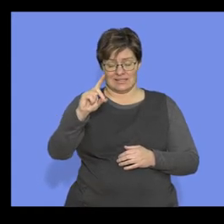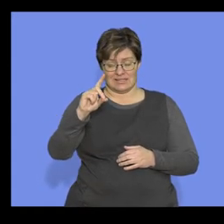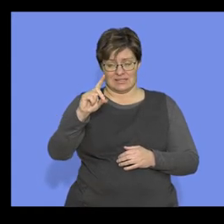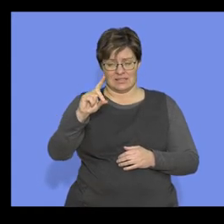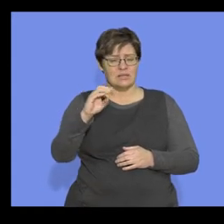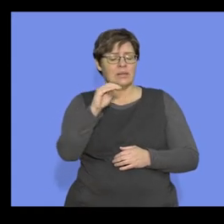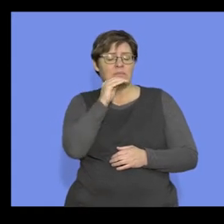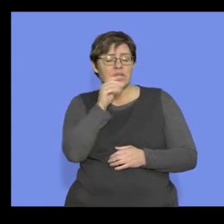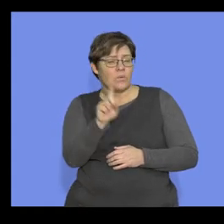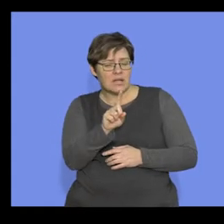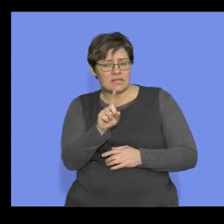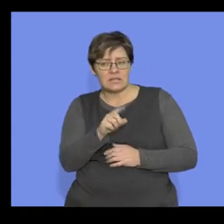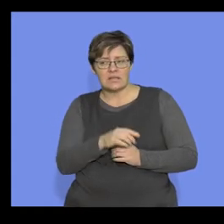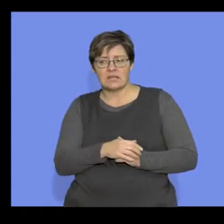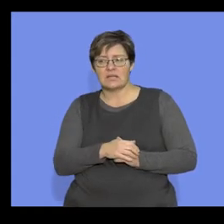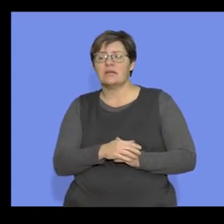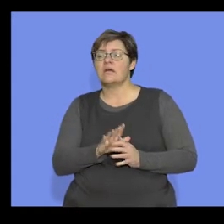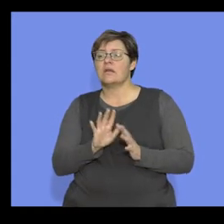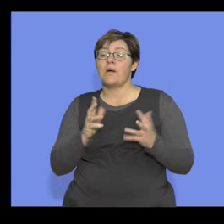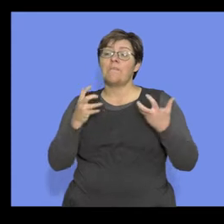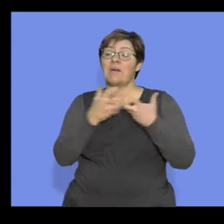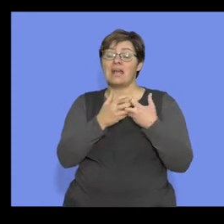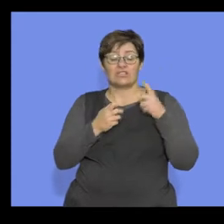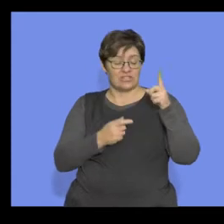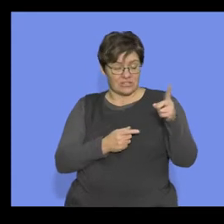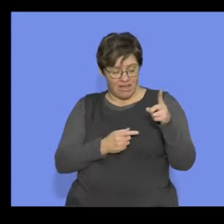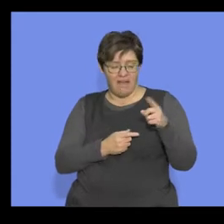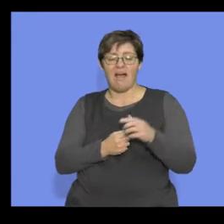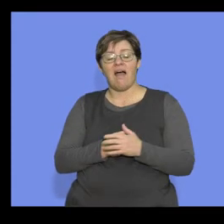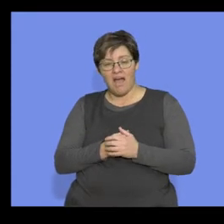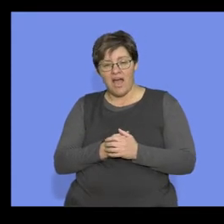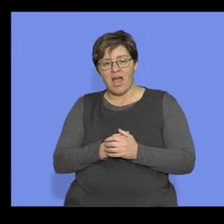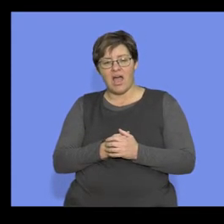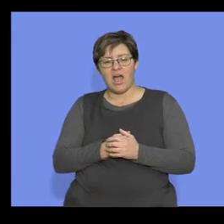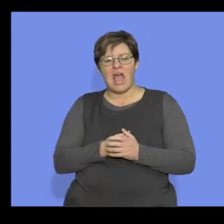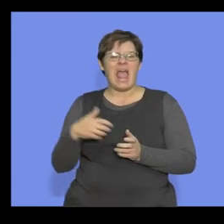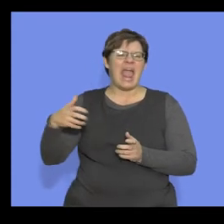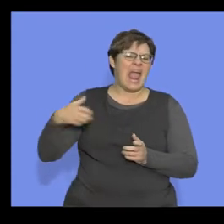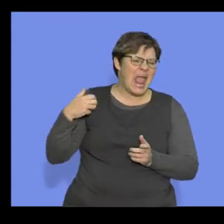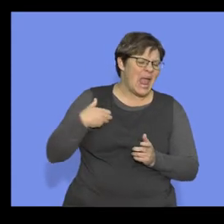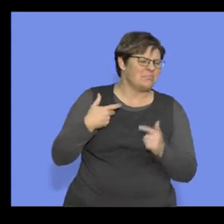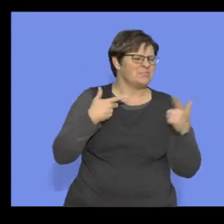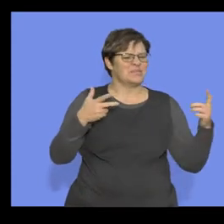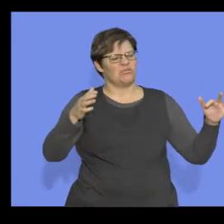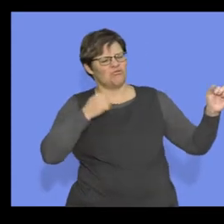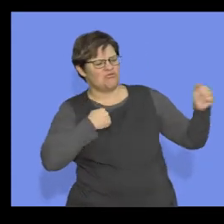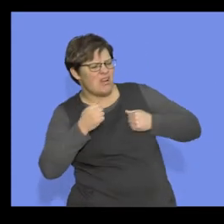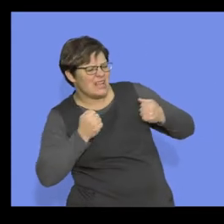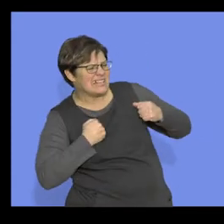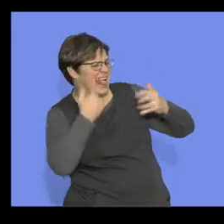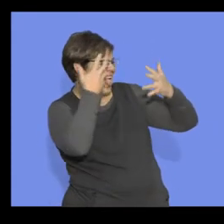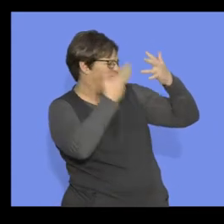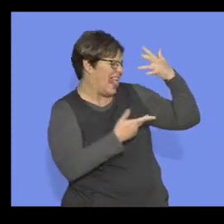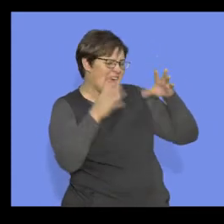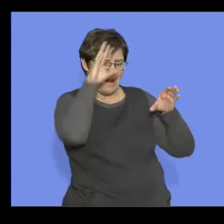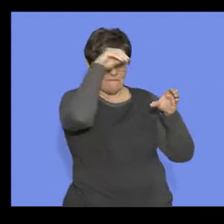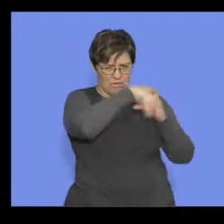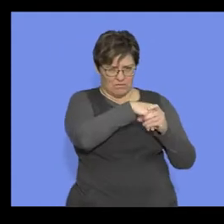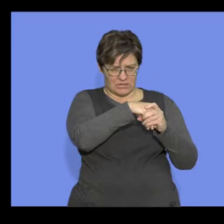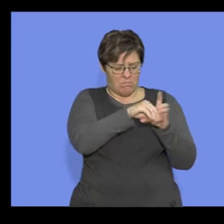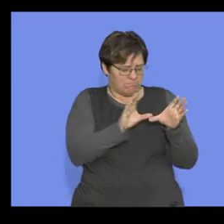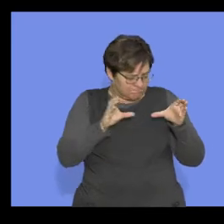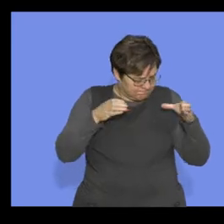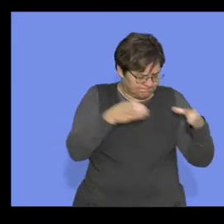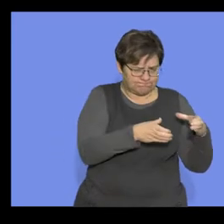that means, you can see in blue, I match them. They're all the great apes and all of us. So we